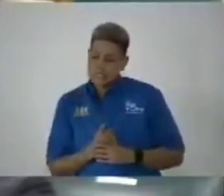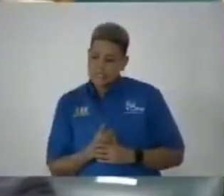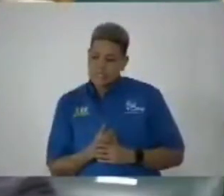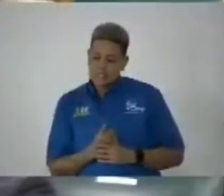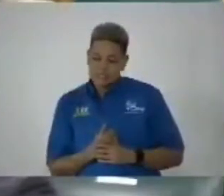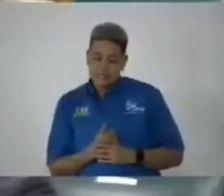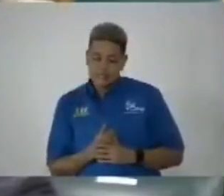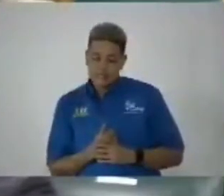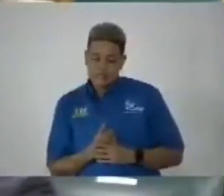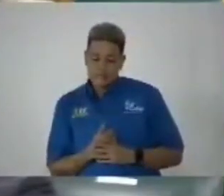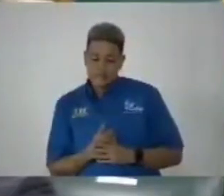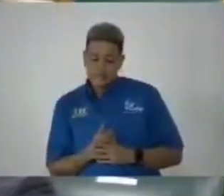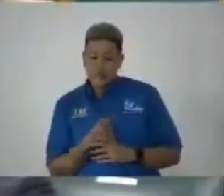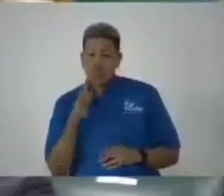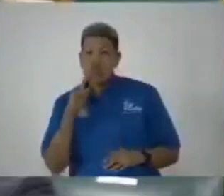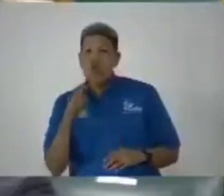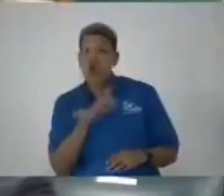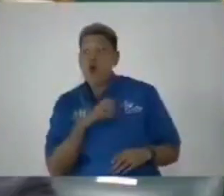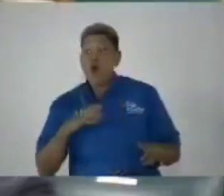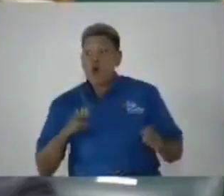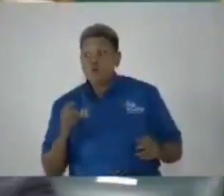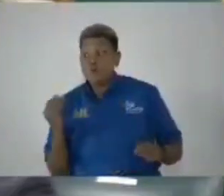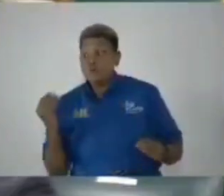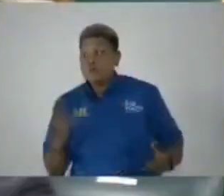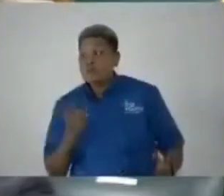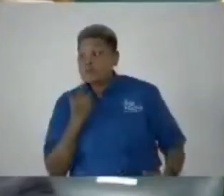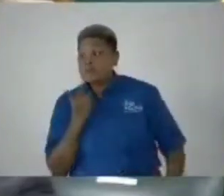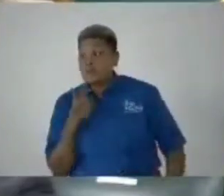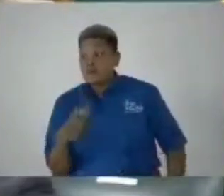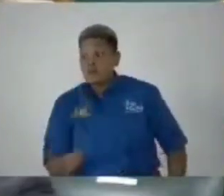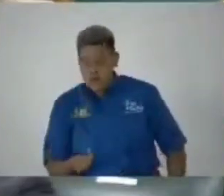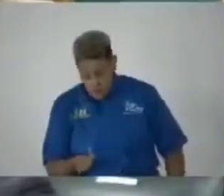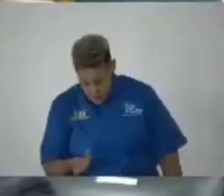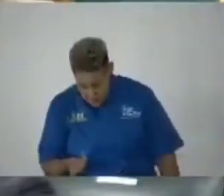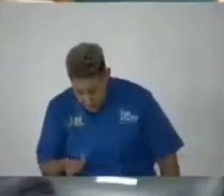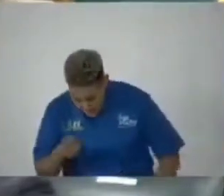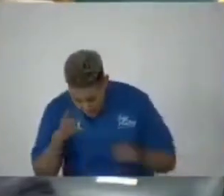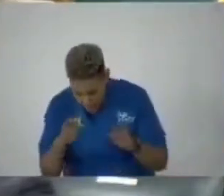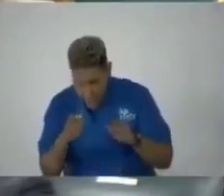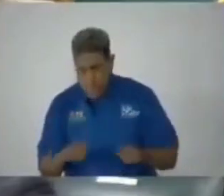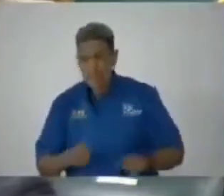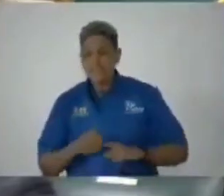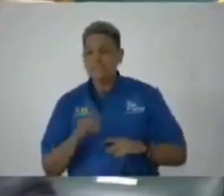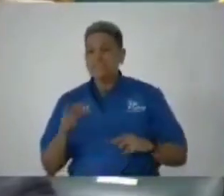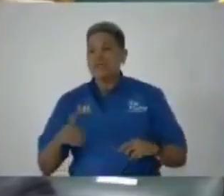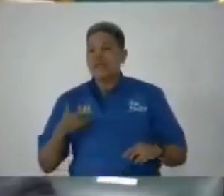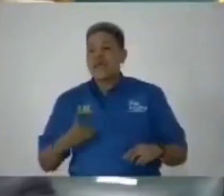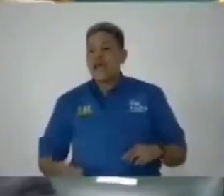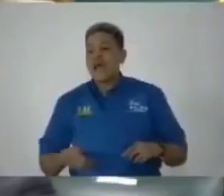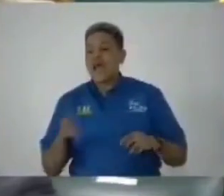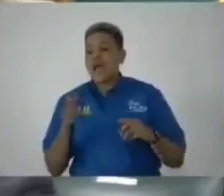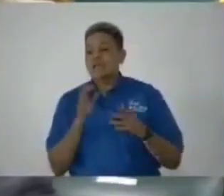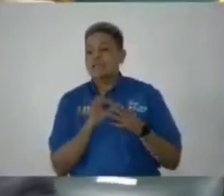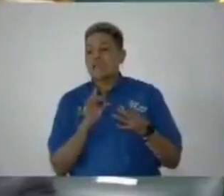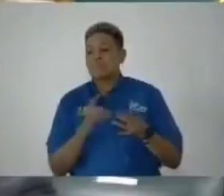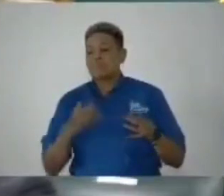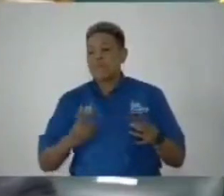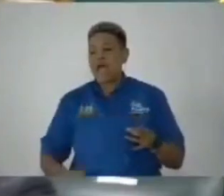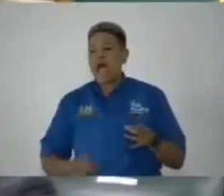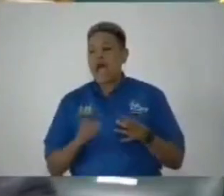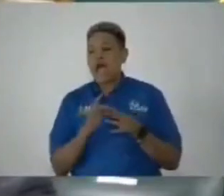where the Commission made allegations that I, statements I made,